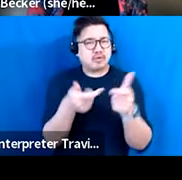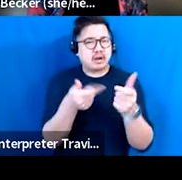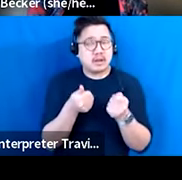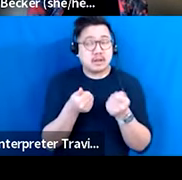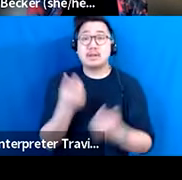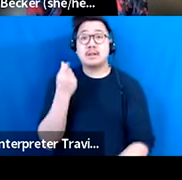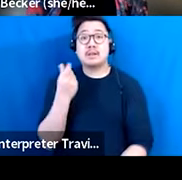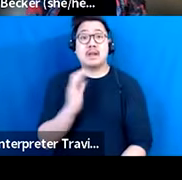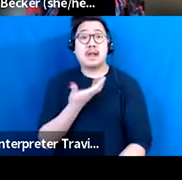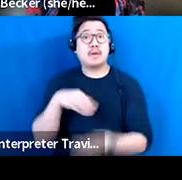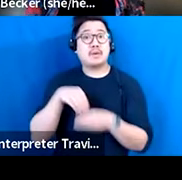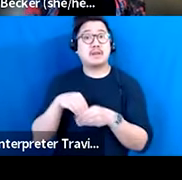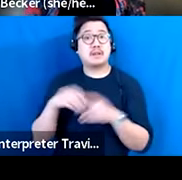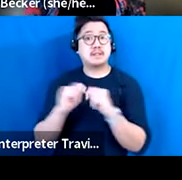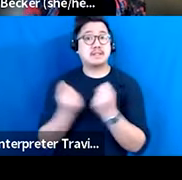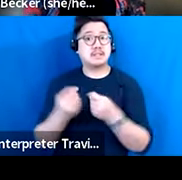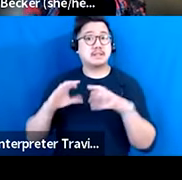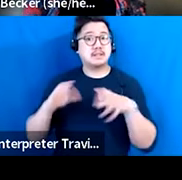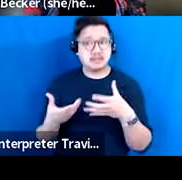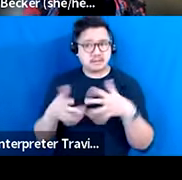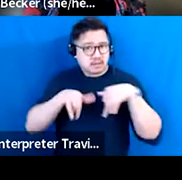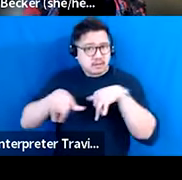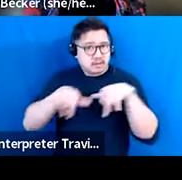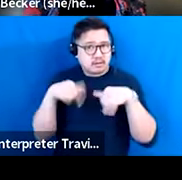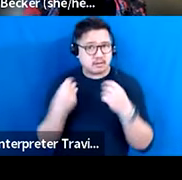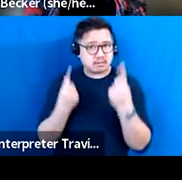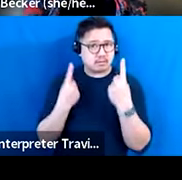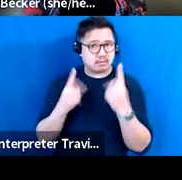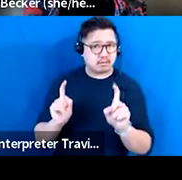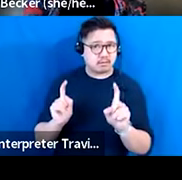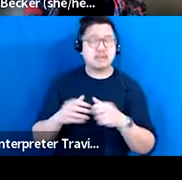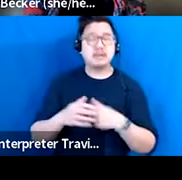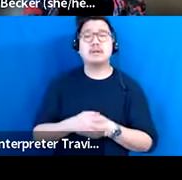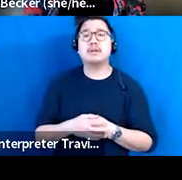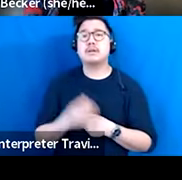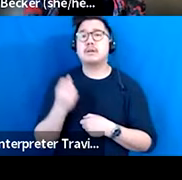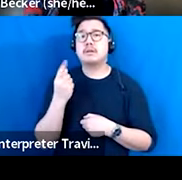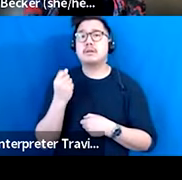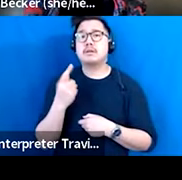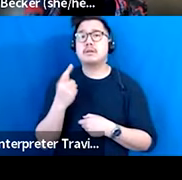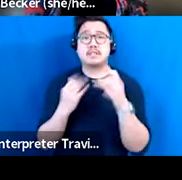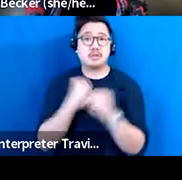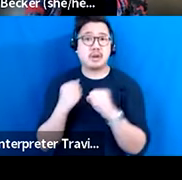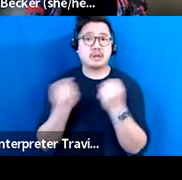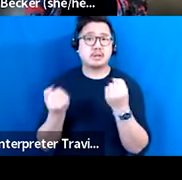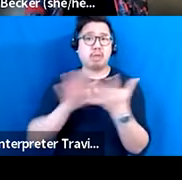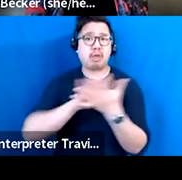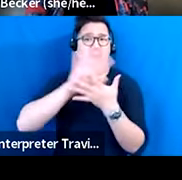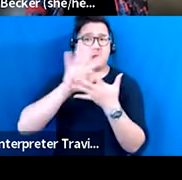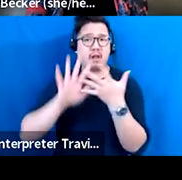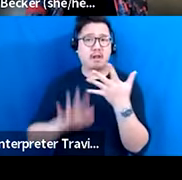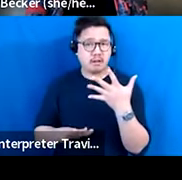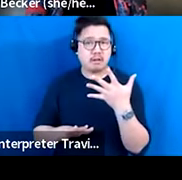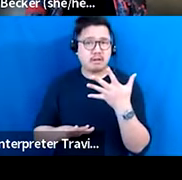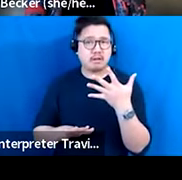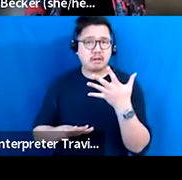teams and systems on the same page about that? The strategies that you employ, there's a million of them, and you're going to go through an